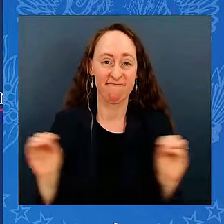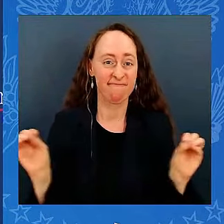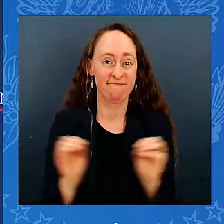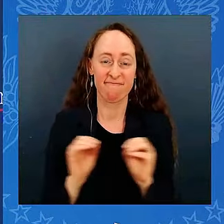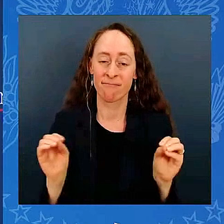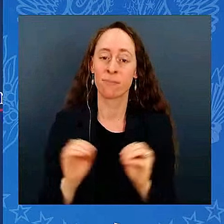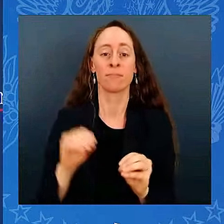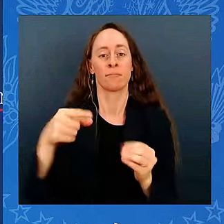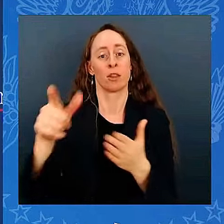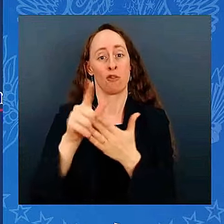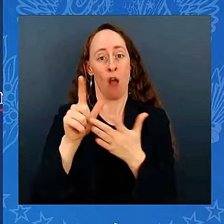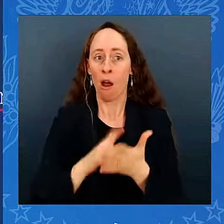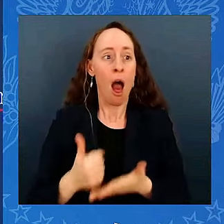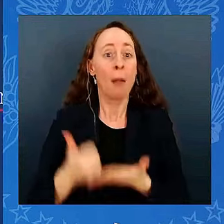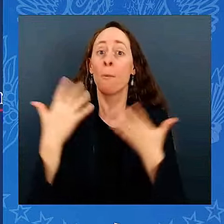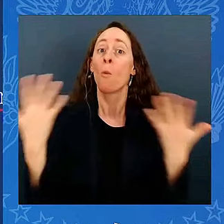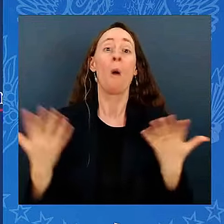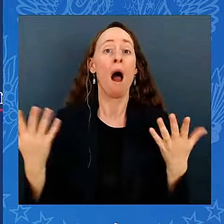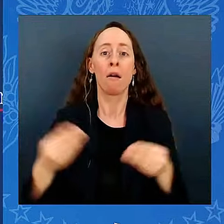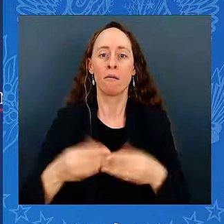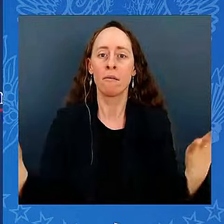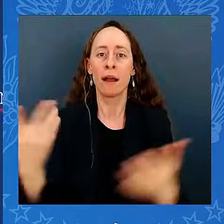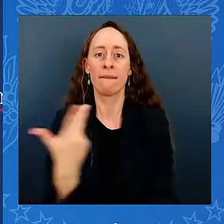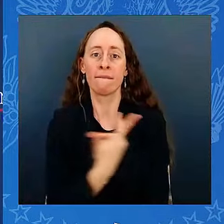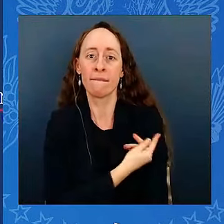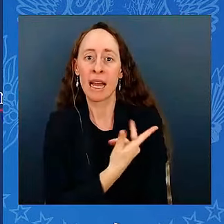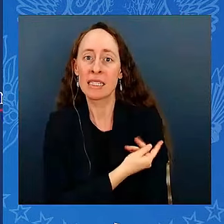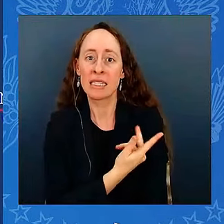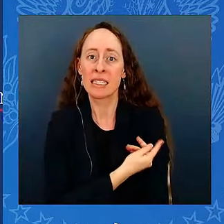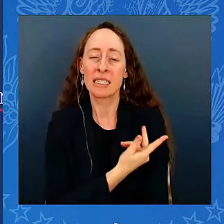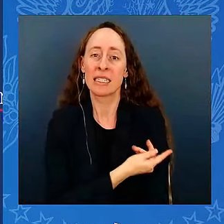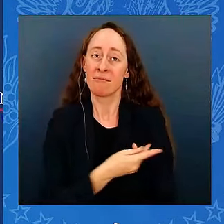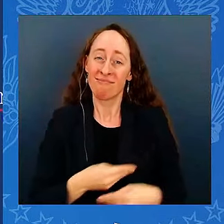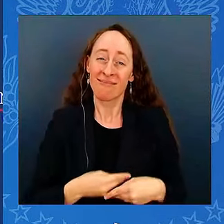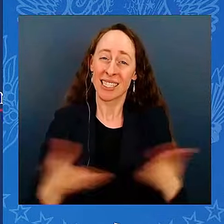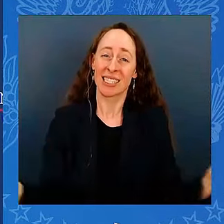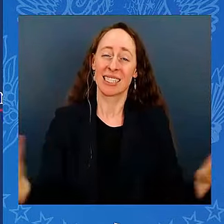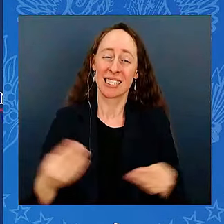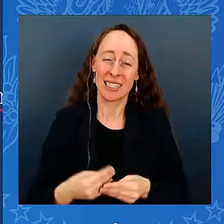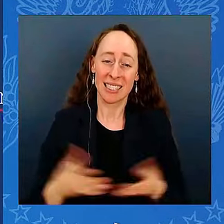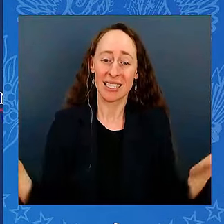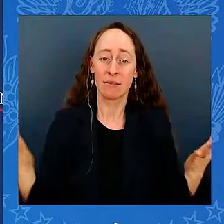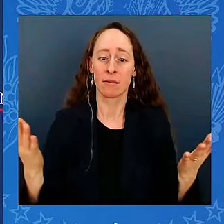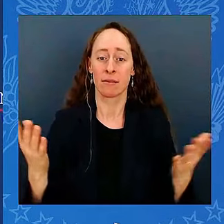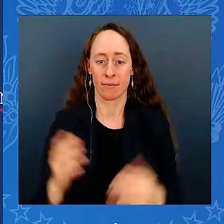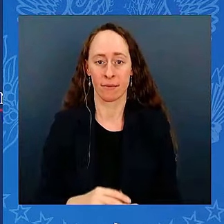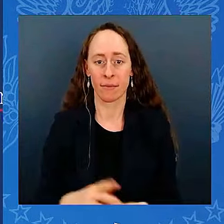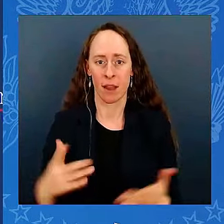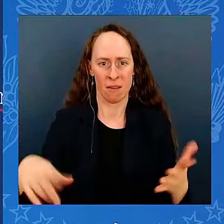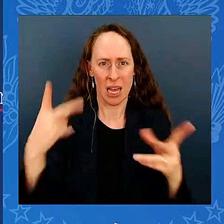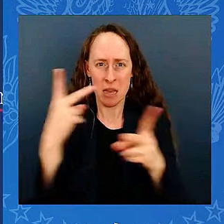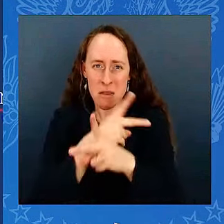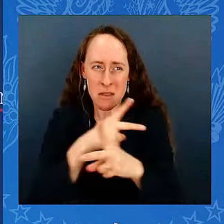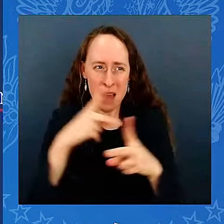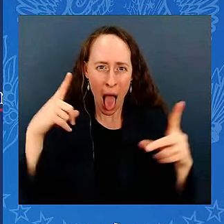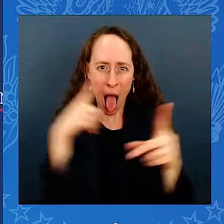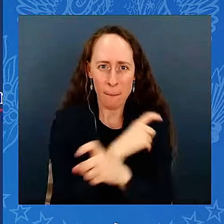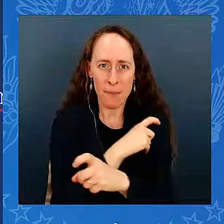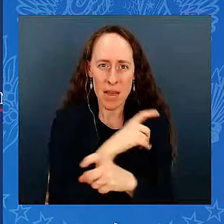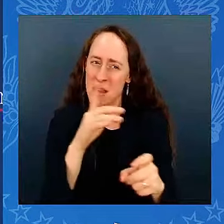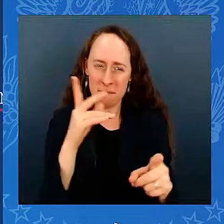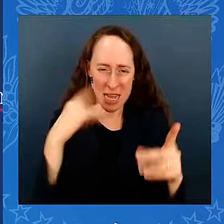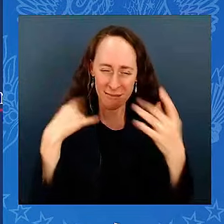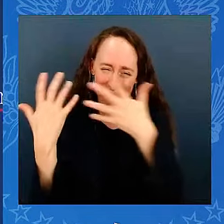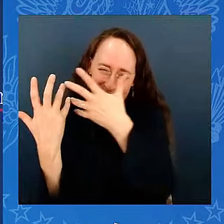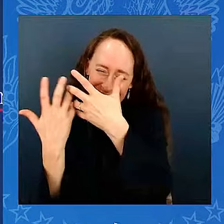vaccinate the nation in one of the most sophisticated logistical operations in American history. I found it incredibly difficult to plan that.